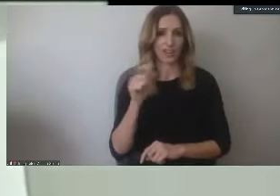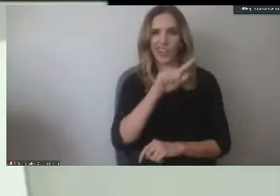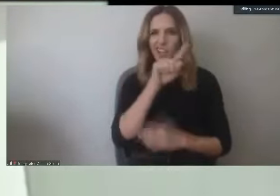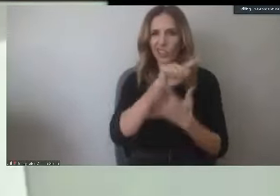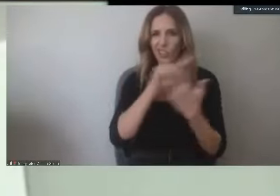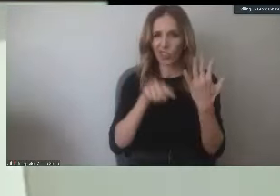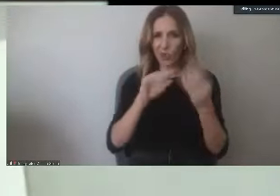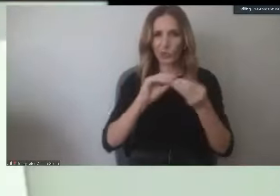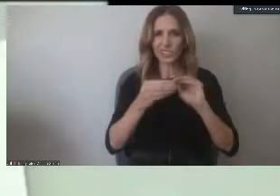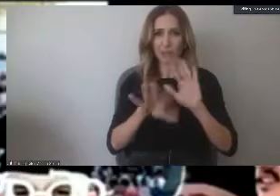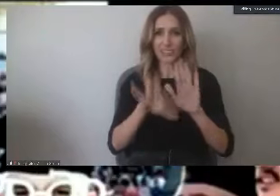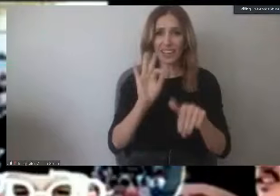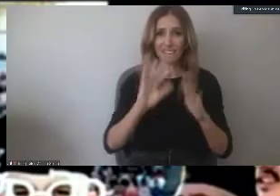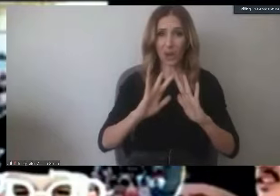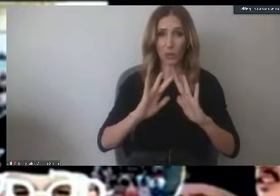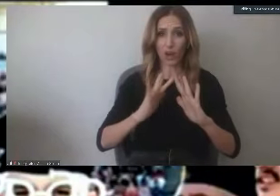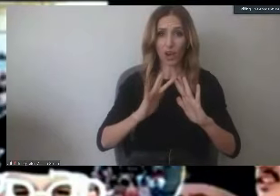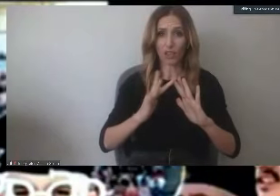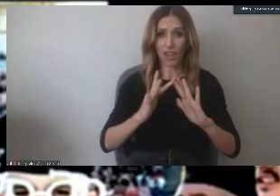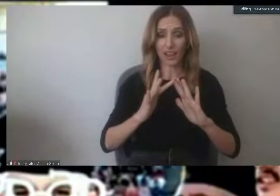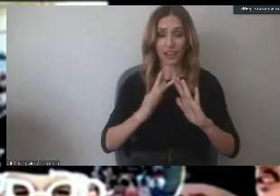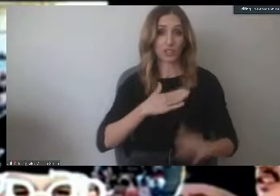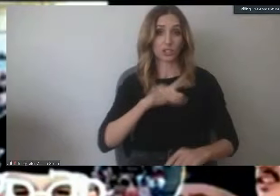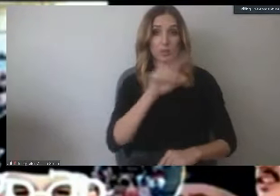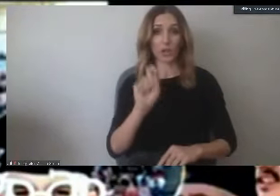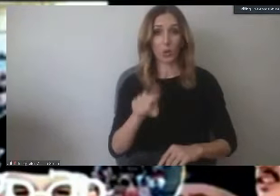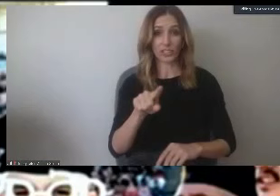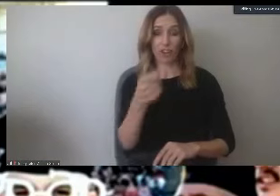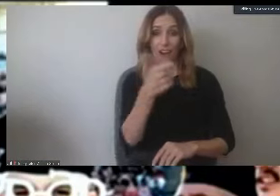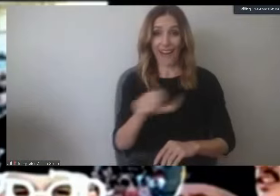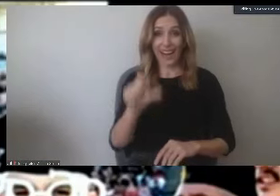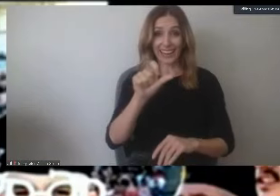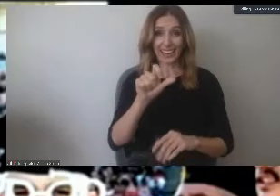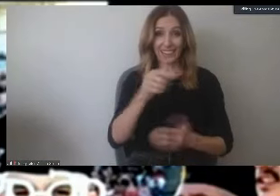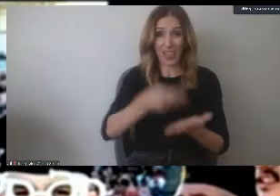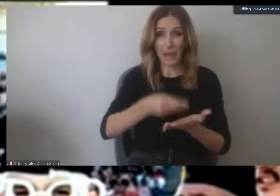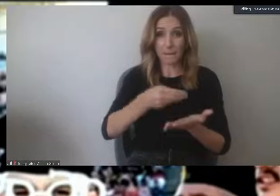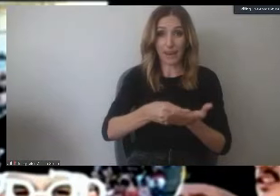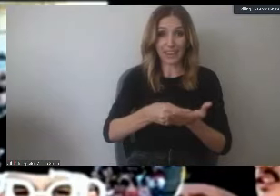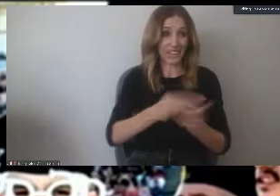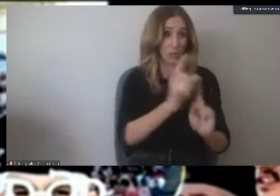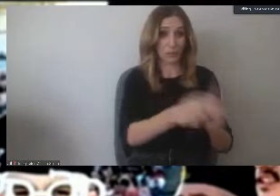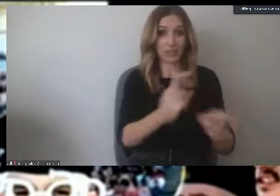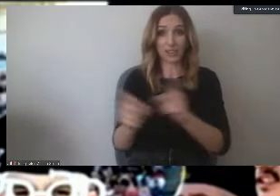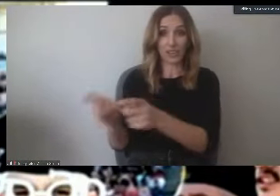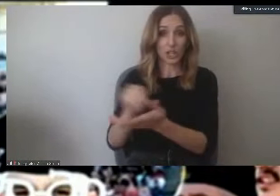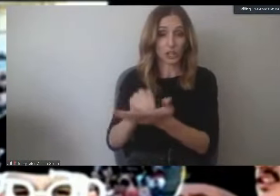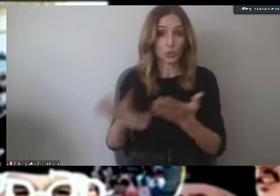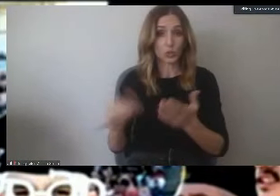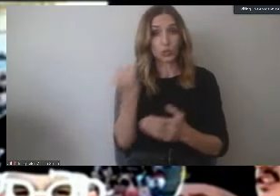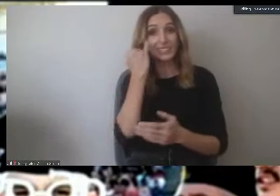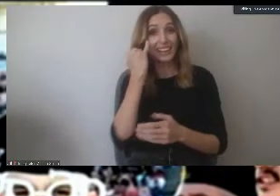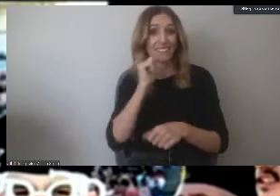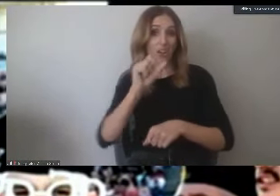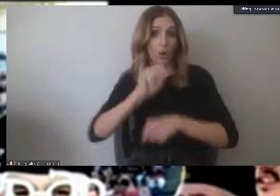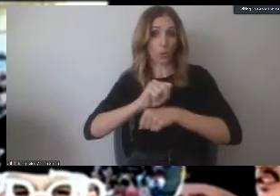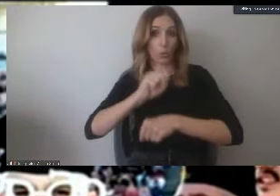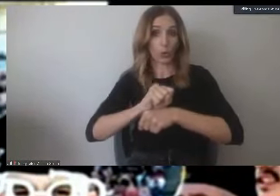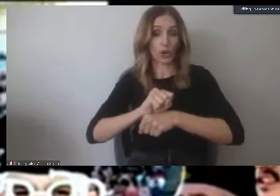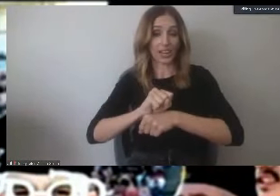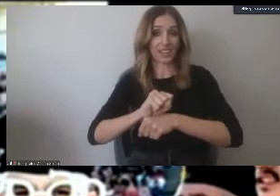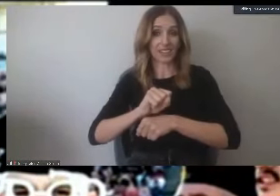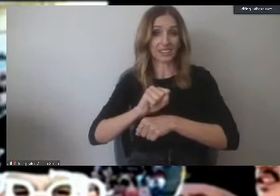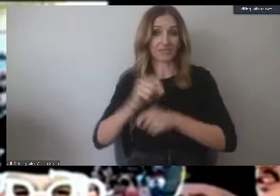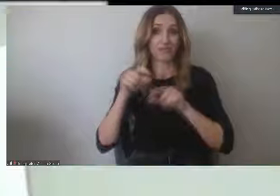online. My question is, will any of these funds be awarded to the work study students who will no longer be working come June 2020?